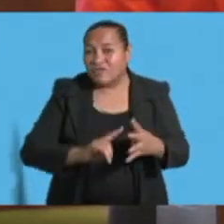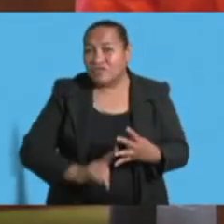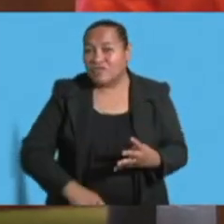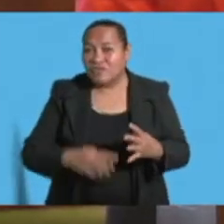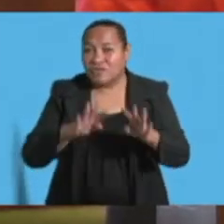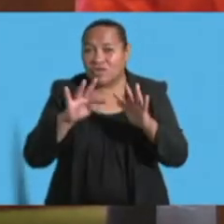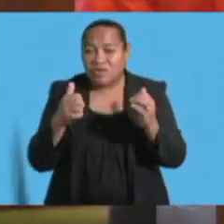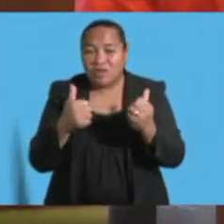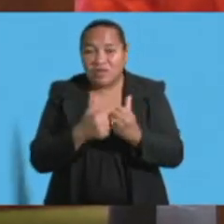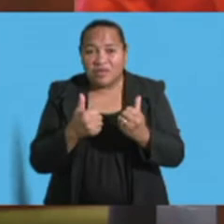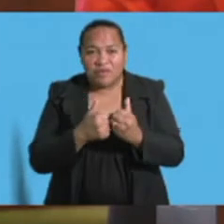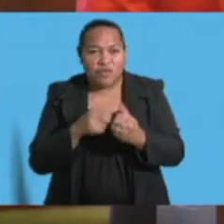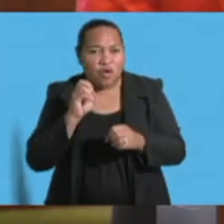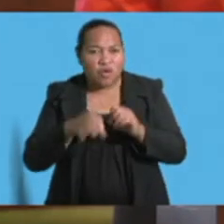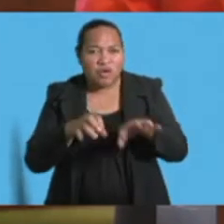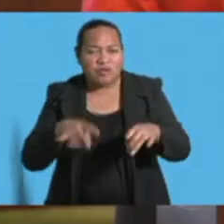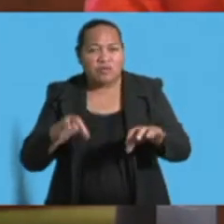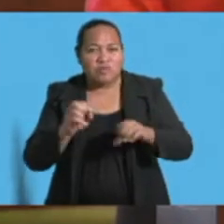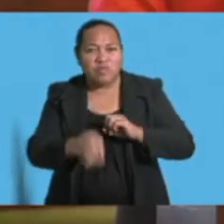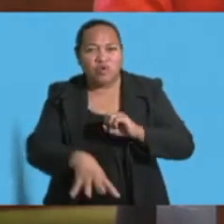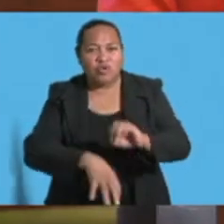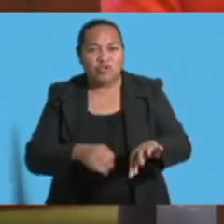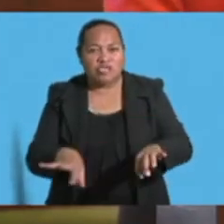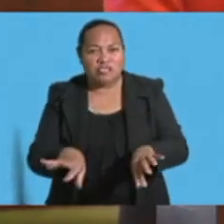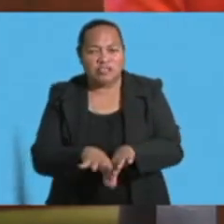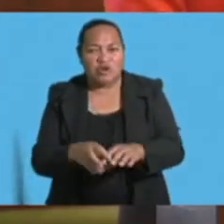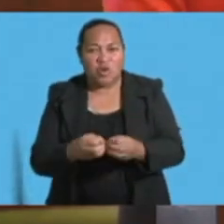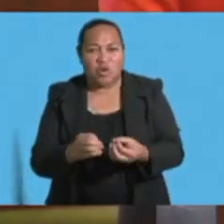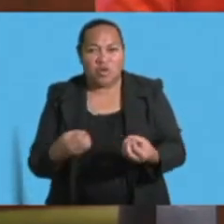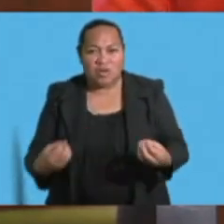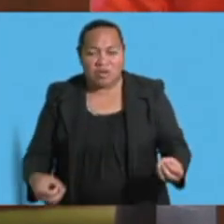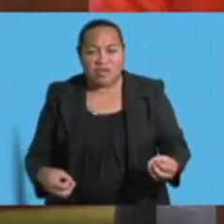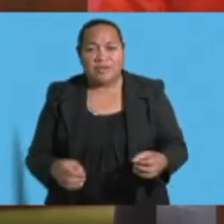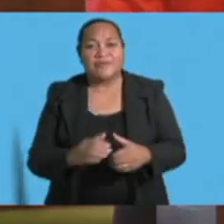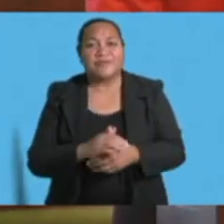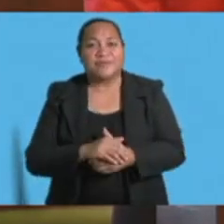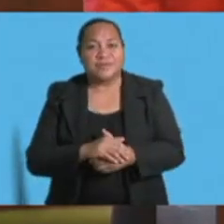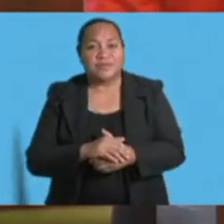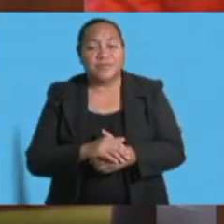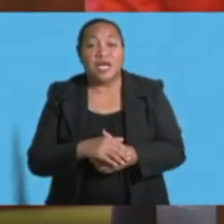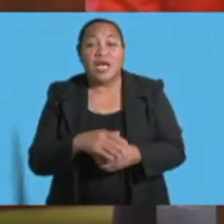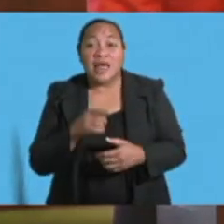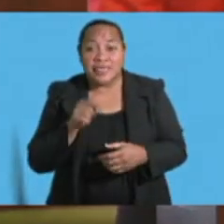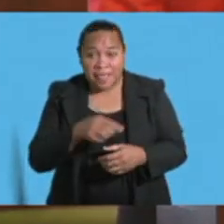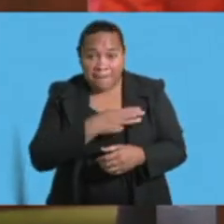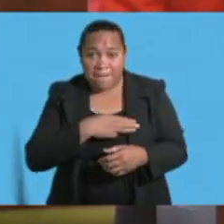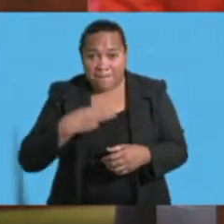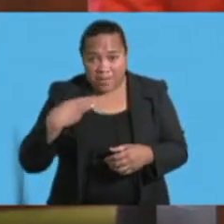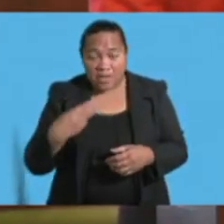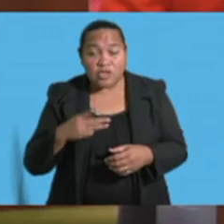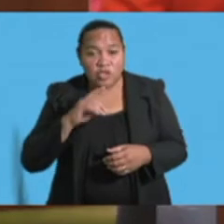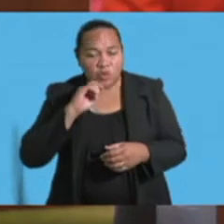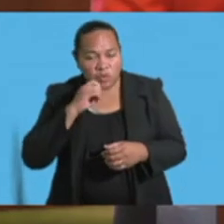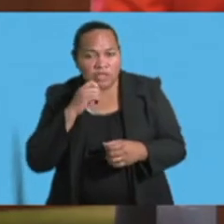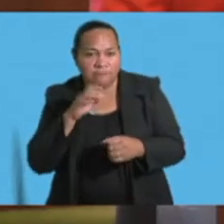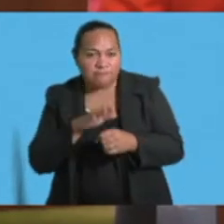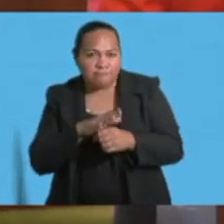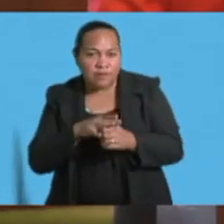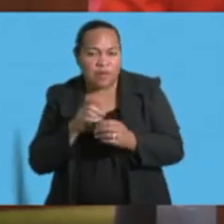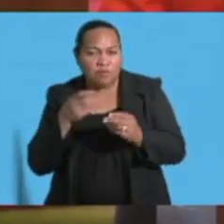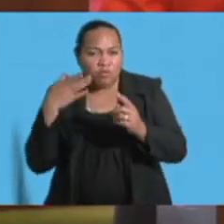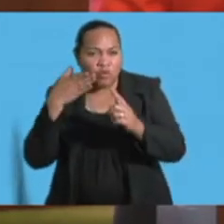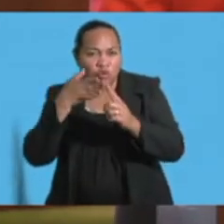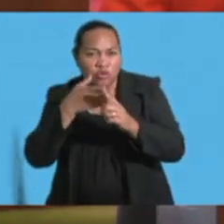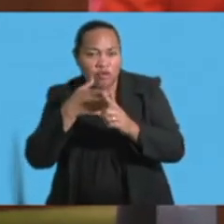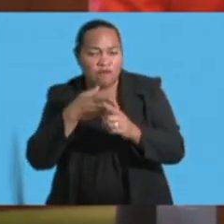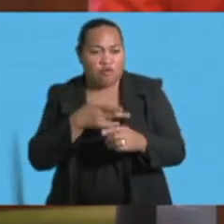Organic Pollutants and the Waigani Convention. Madam Speaker, the Ministry will take a pragmatic approach for the fiscal year